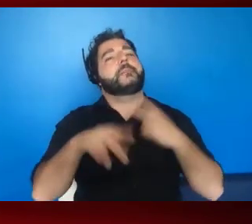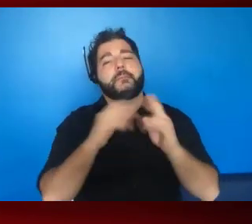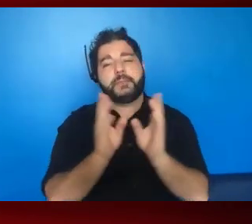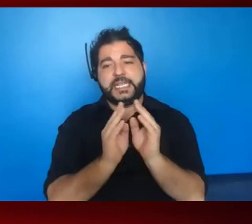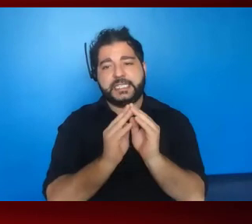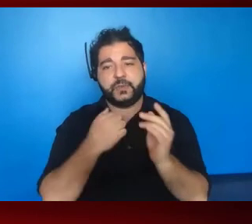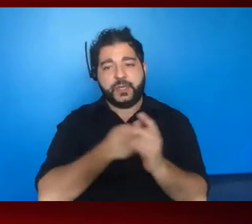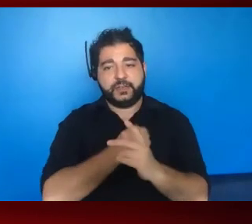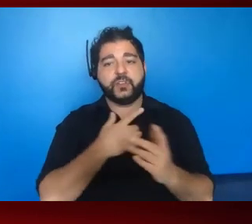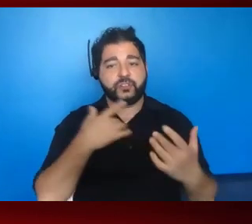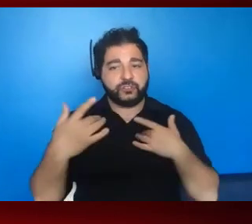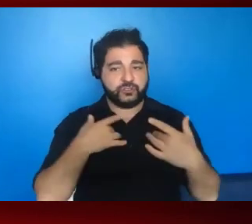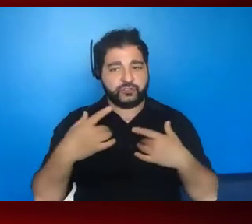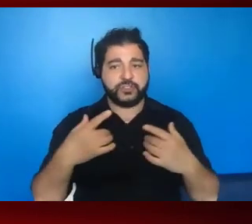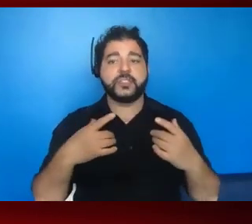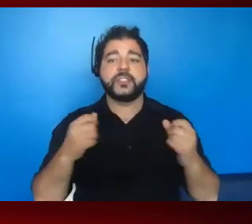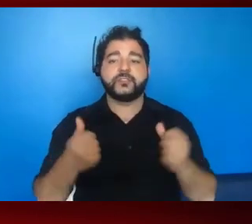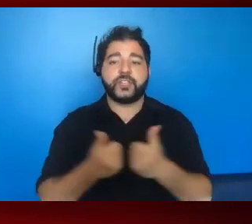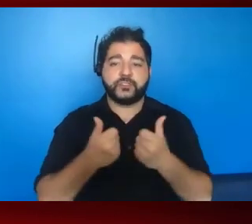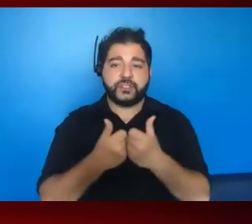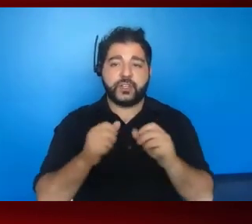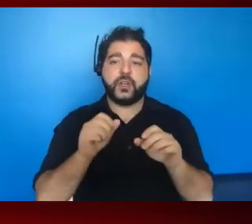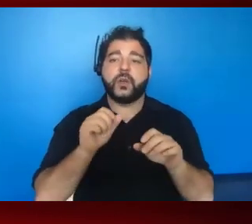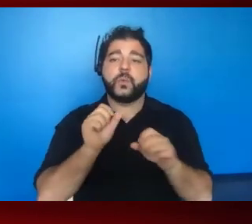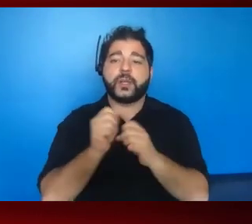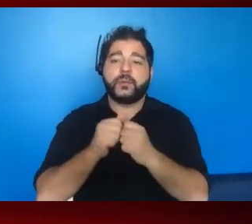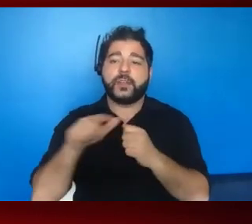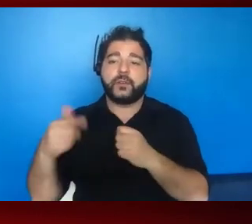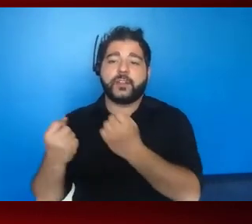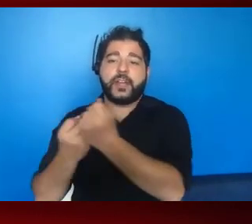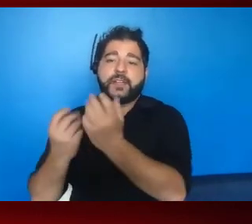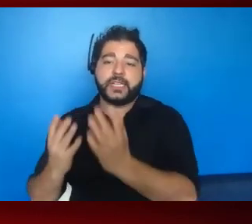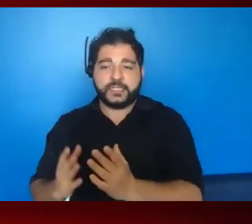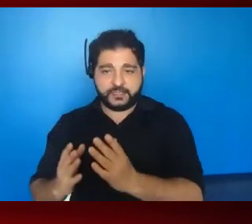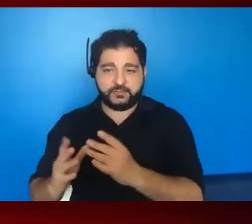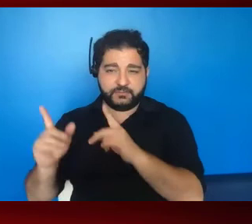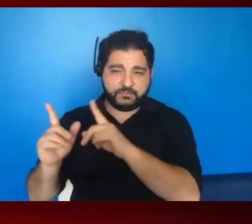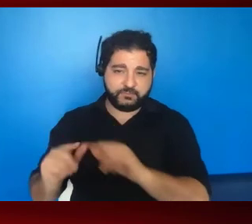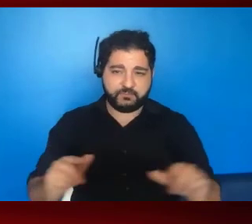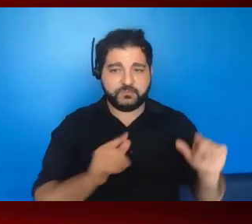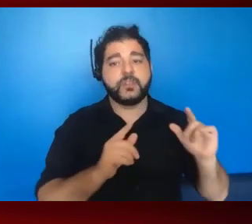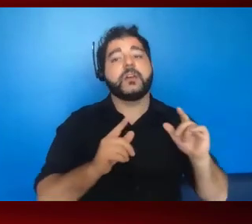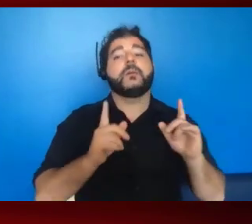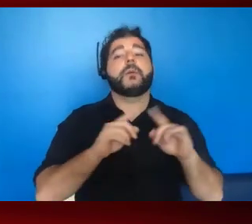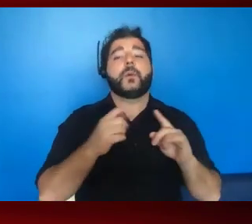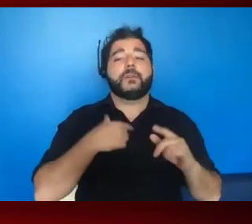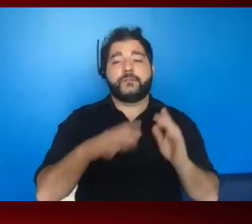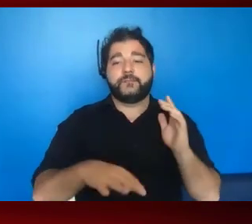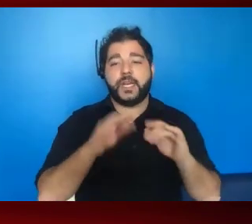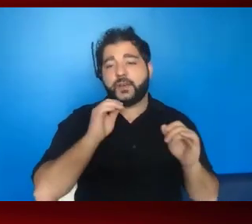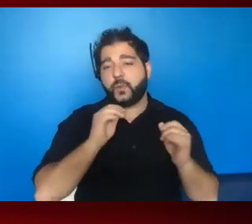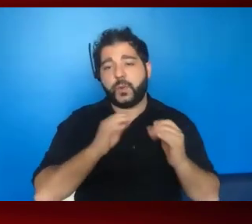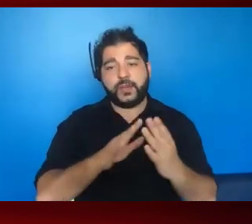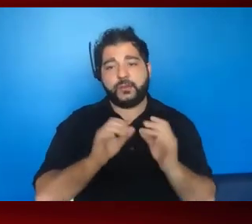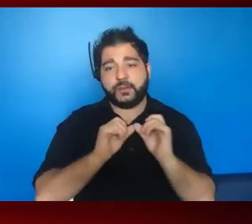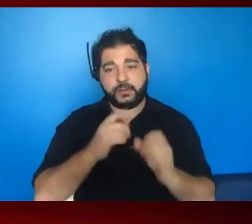have concerns and challenges working with our fellow advocates and that sort of thing. Um, and we just have to find a way to keep